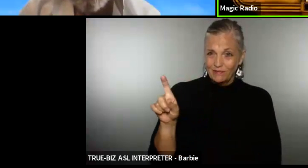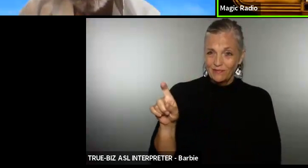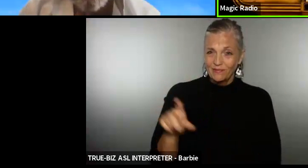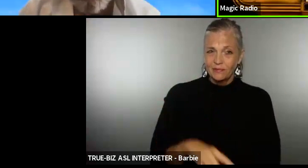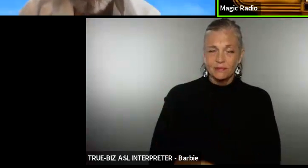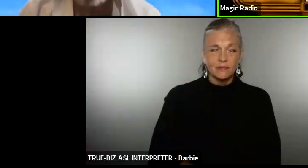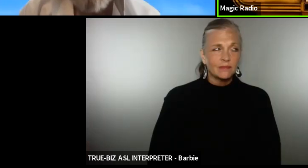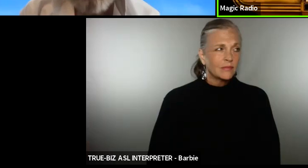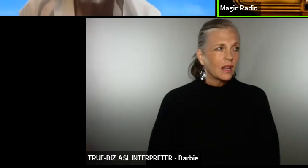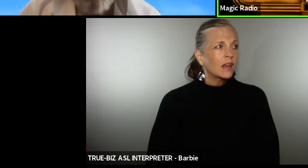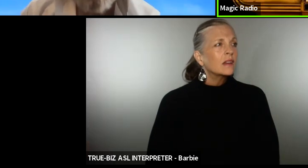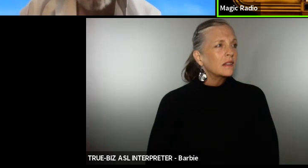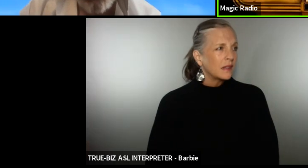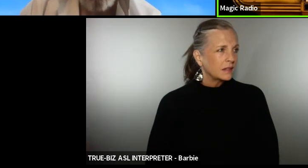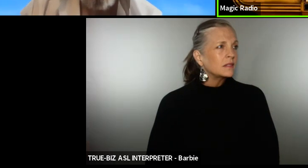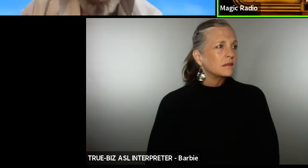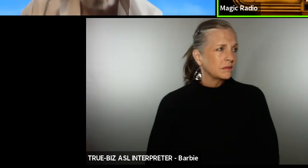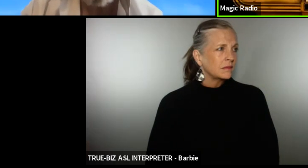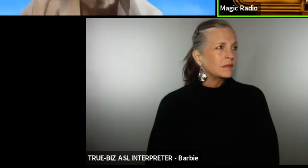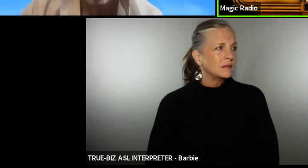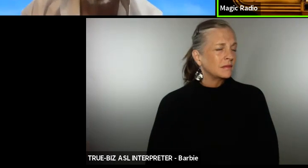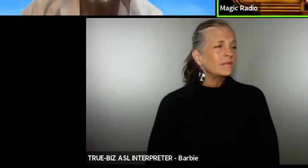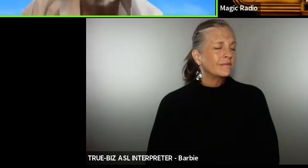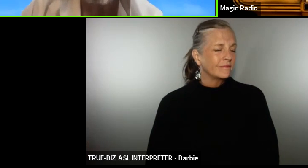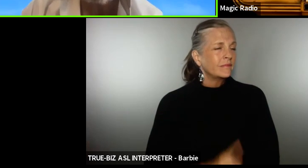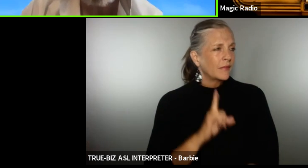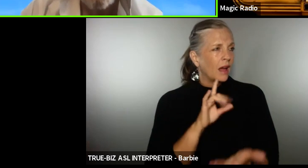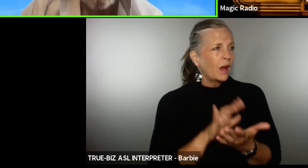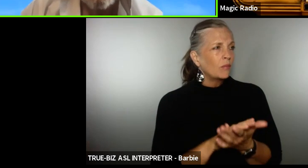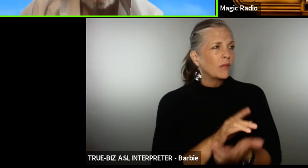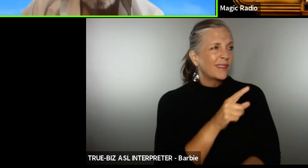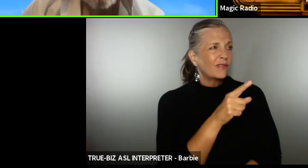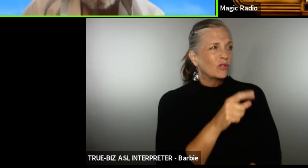yes I believe you good